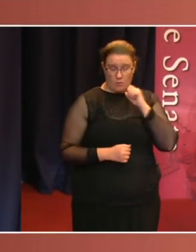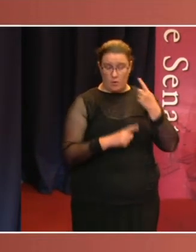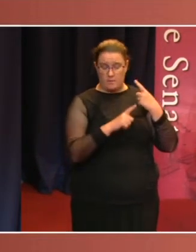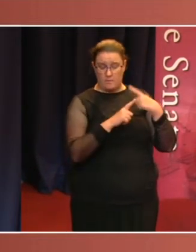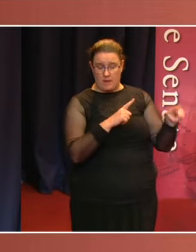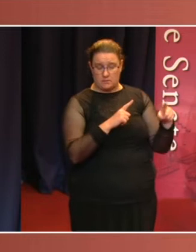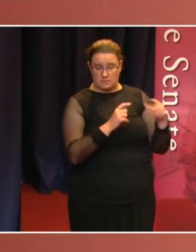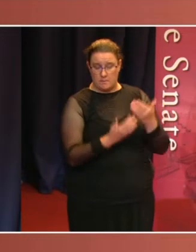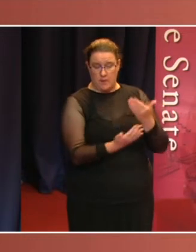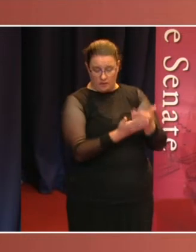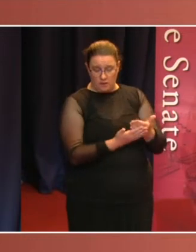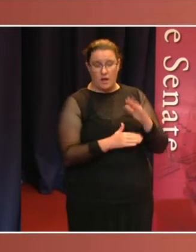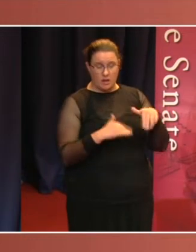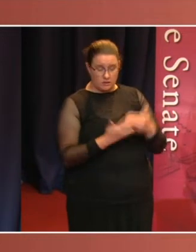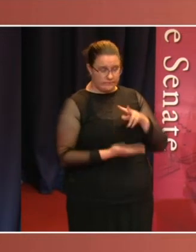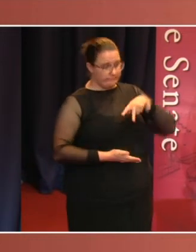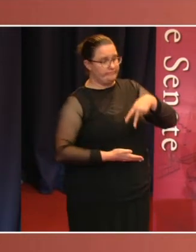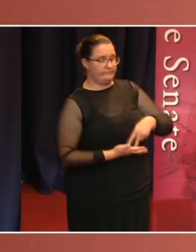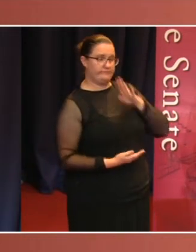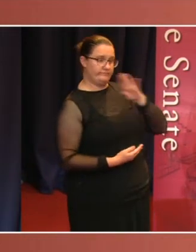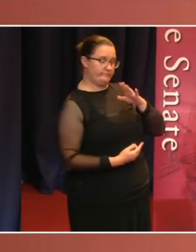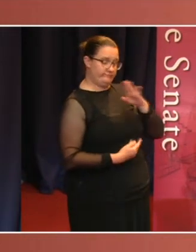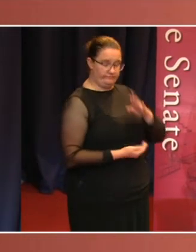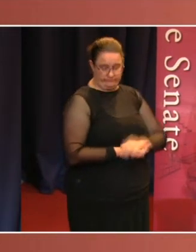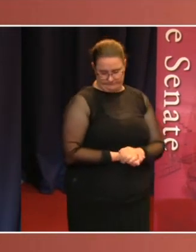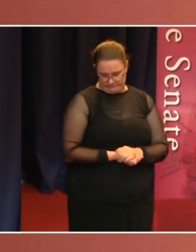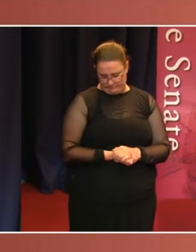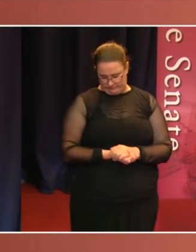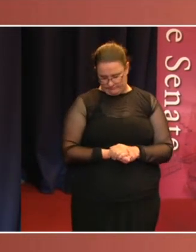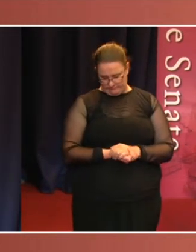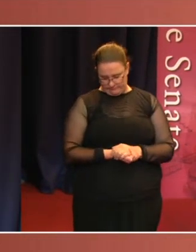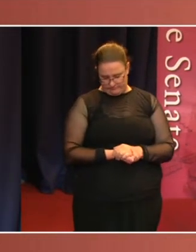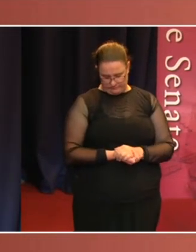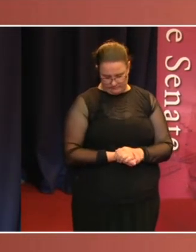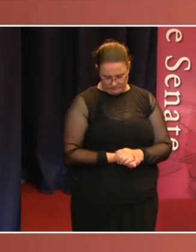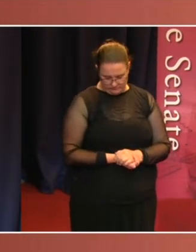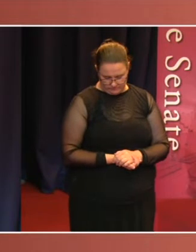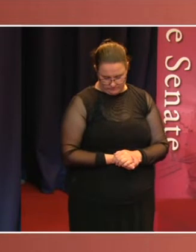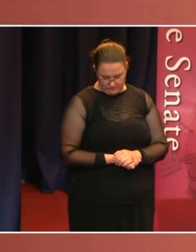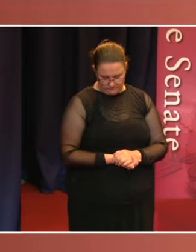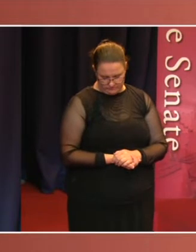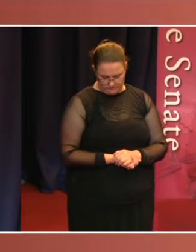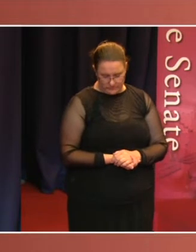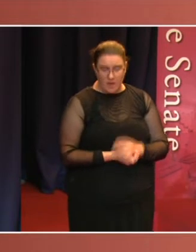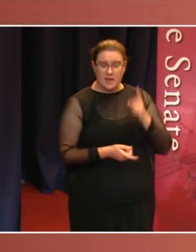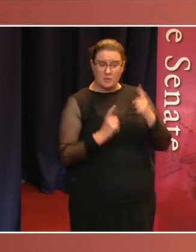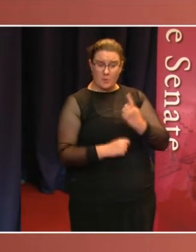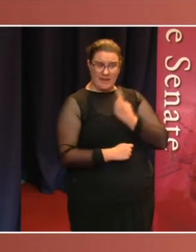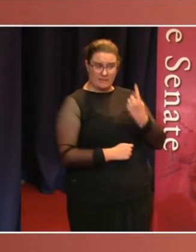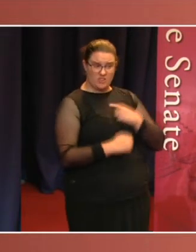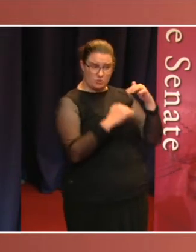As well as support for the Senate acting as an institution, there is even support for direct action by individual Senators.